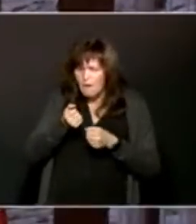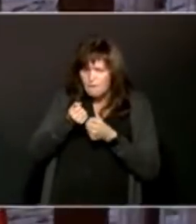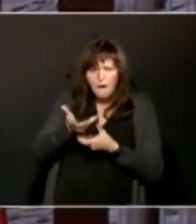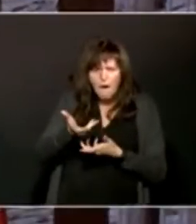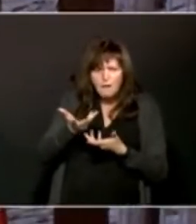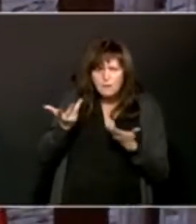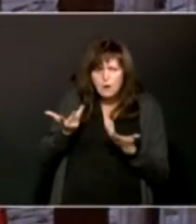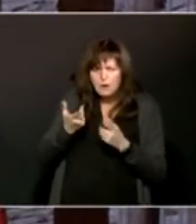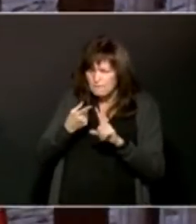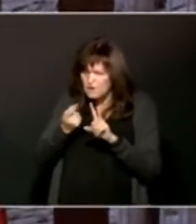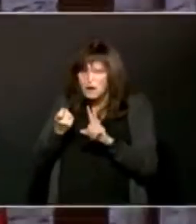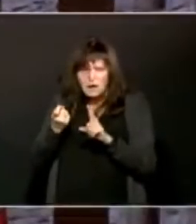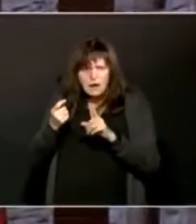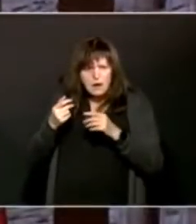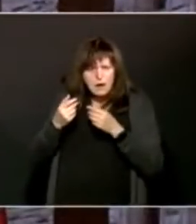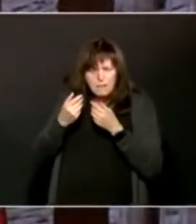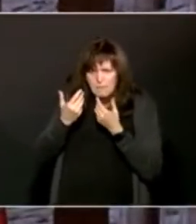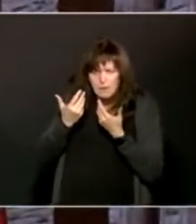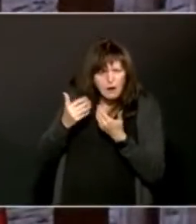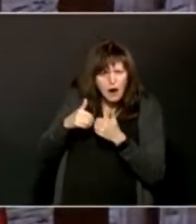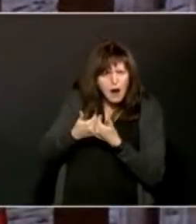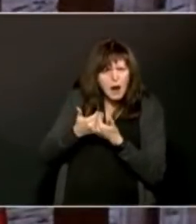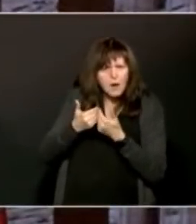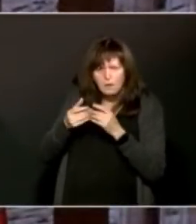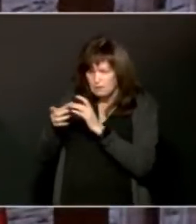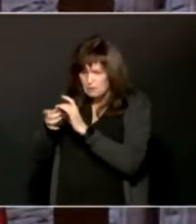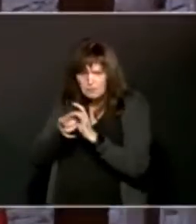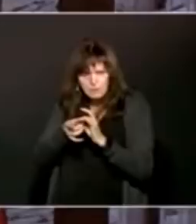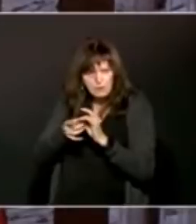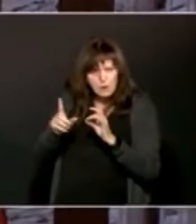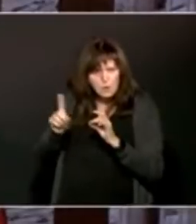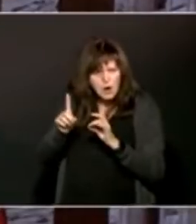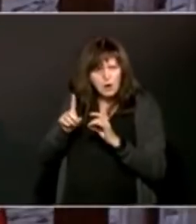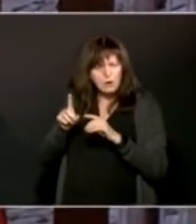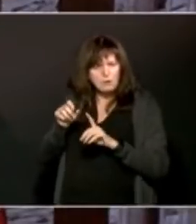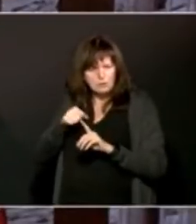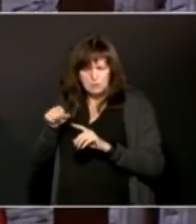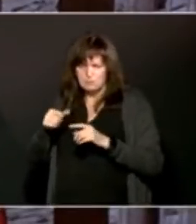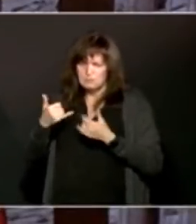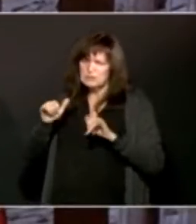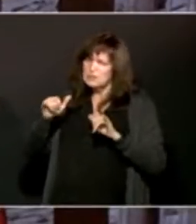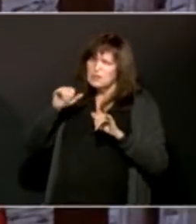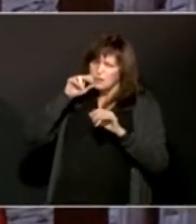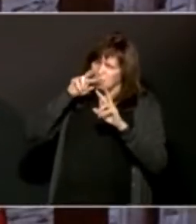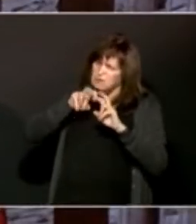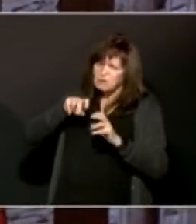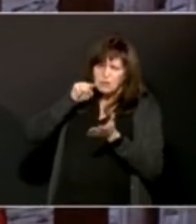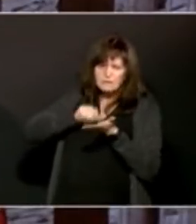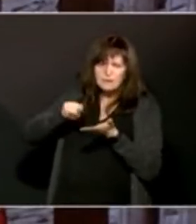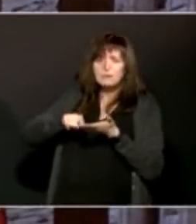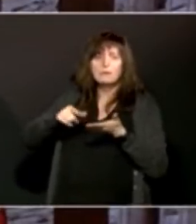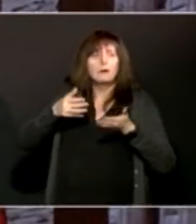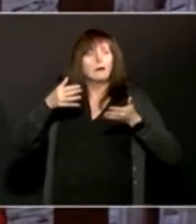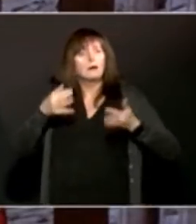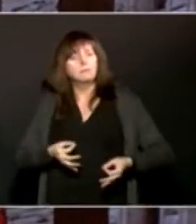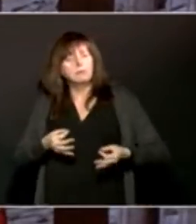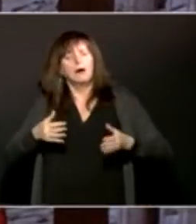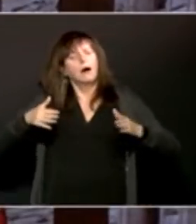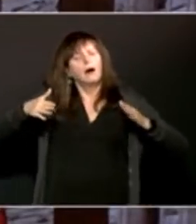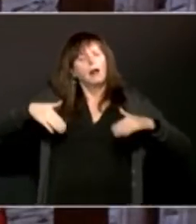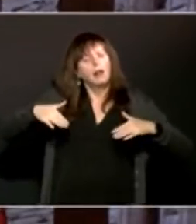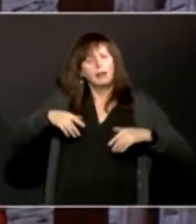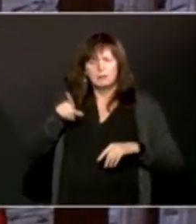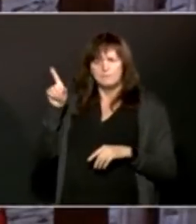association between the events at this time. We know they're undertaking those investigations in Europe at this moment. None of our